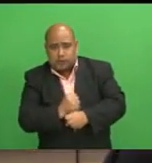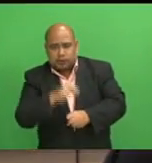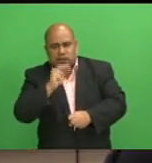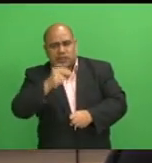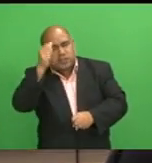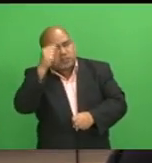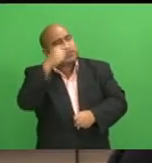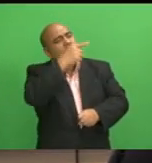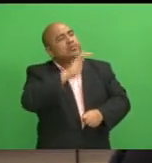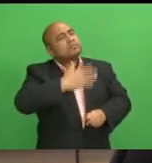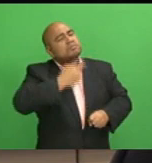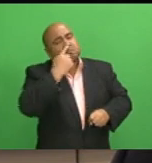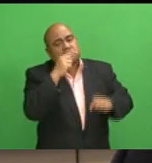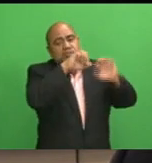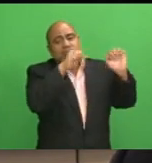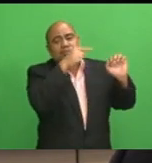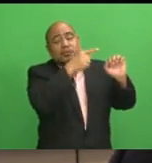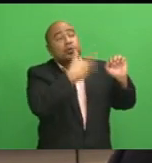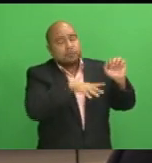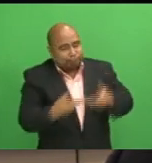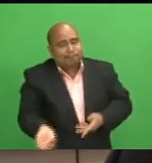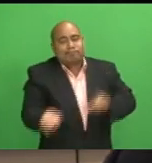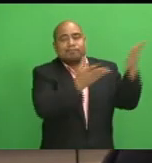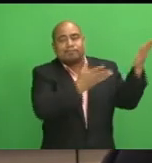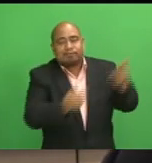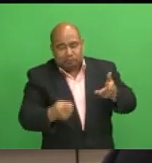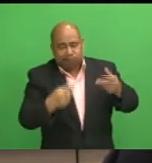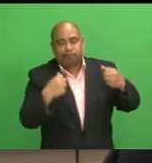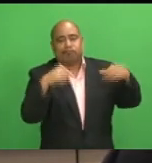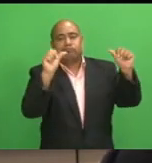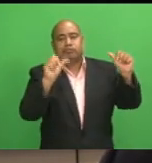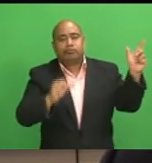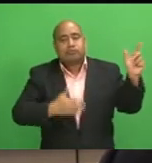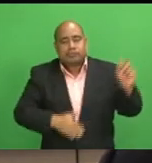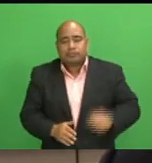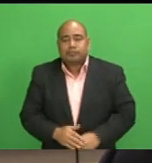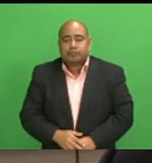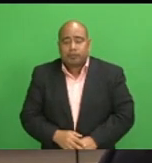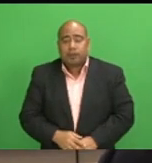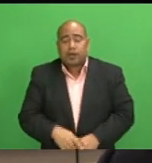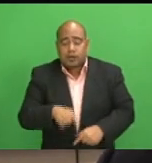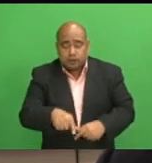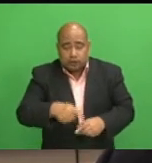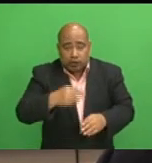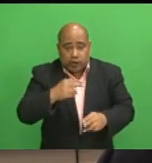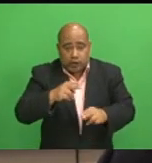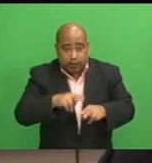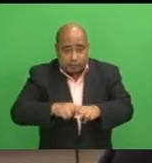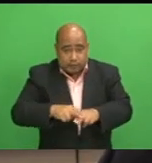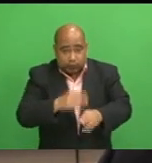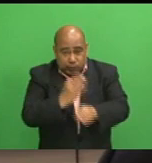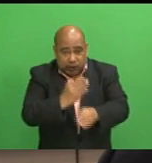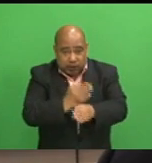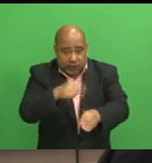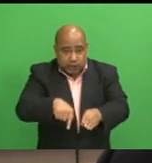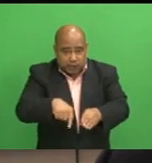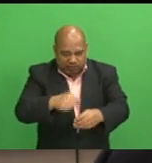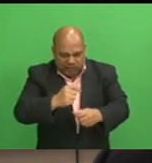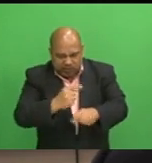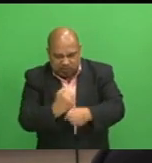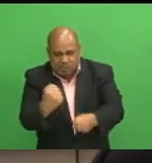Also key is to just establish themselves, the producers here, as known quantities with the